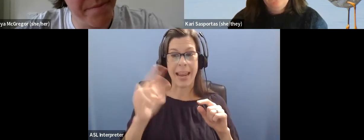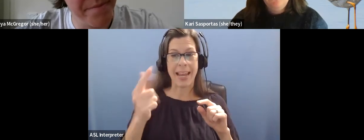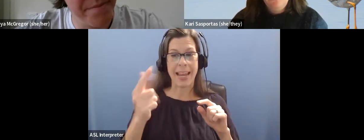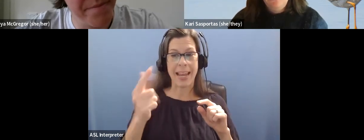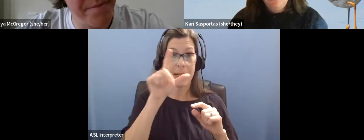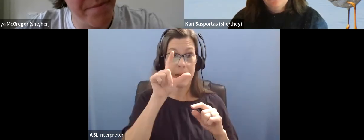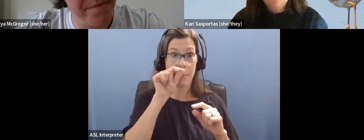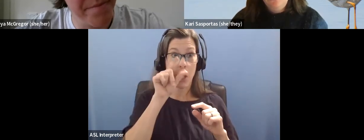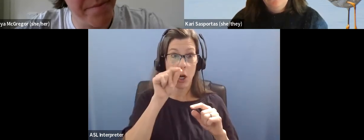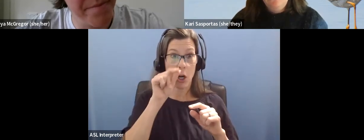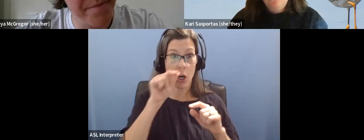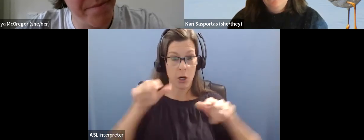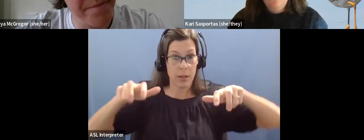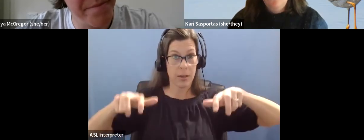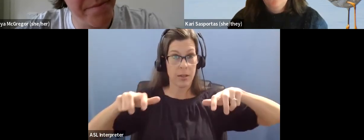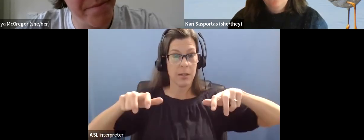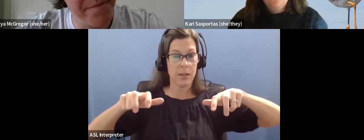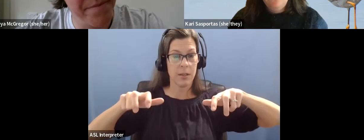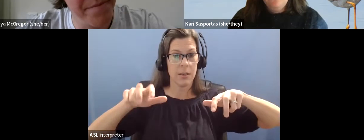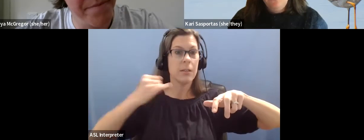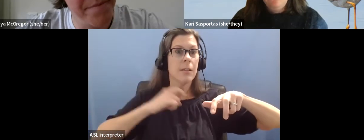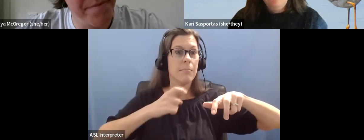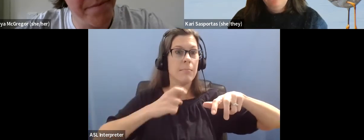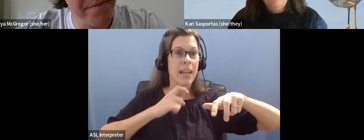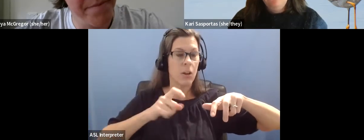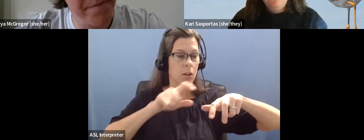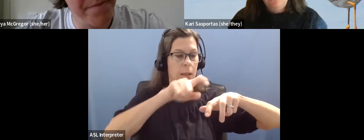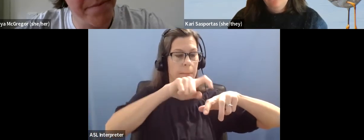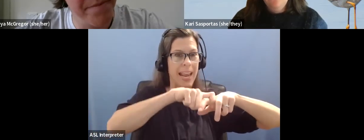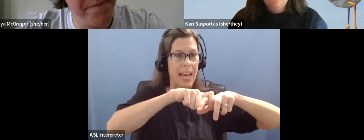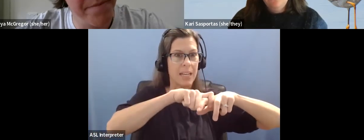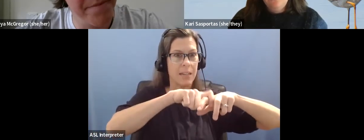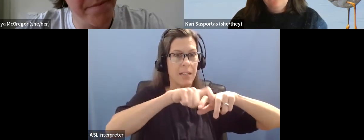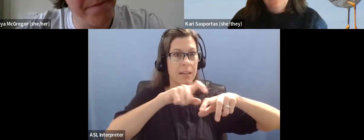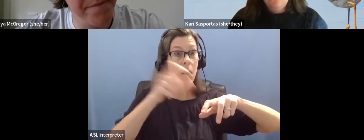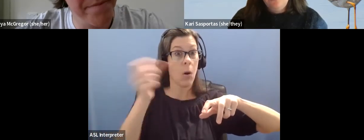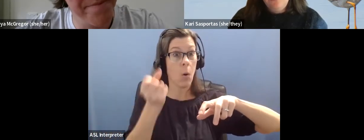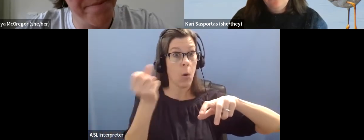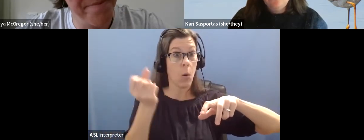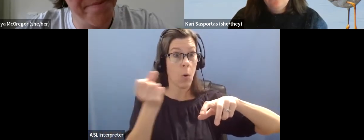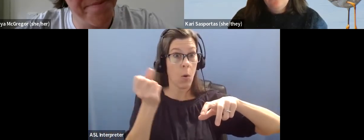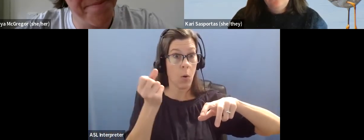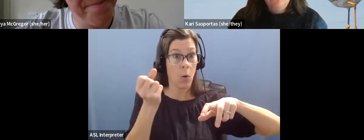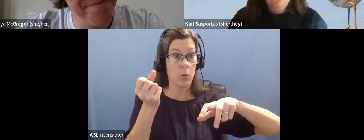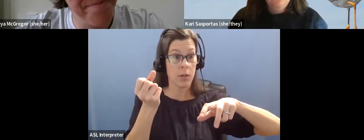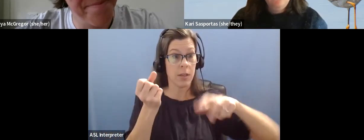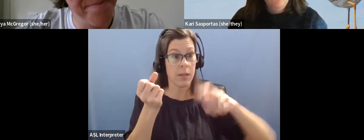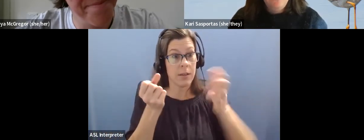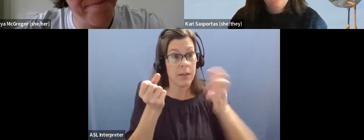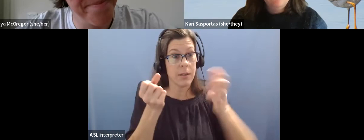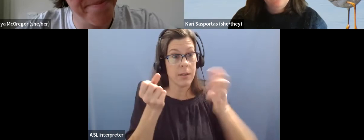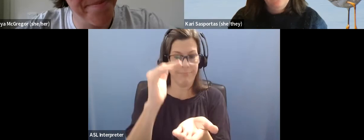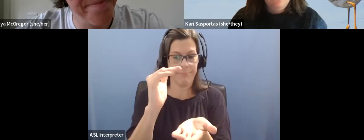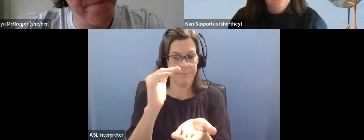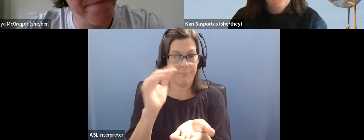be able to actually, um, hold a bird in your hand and, and look and, and try to age the, you know, look at the molt